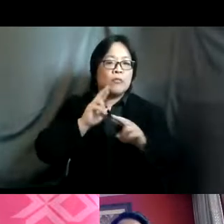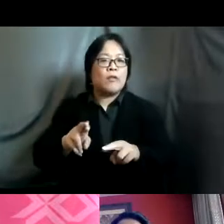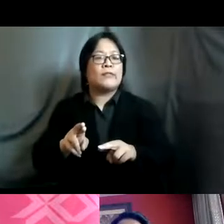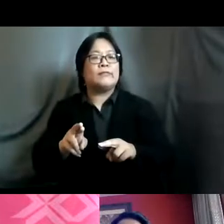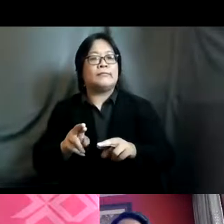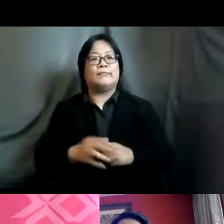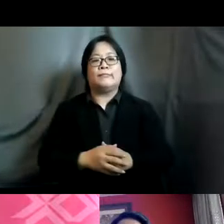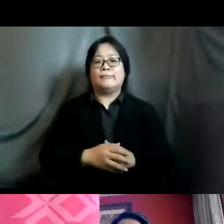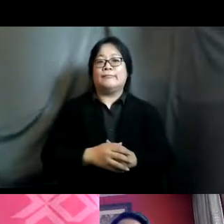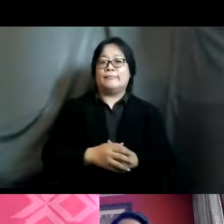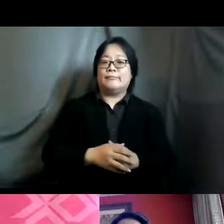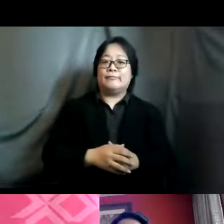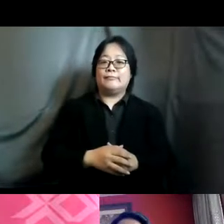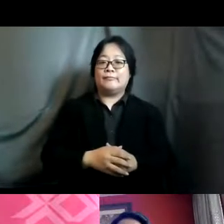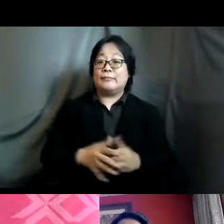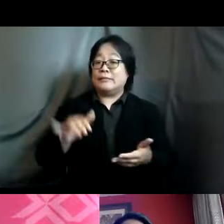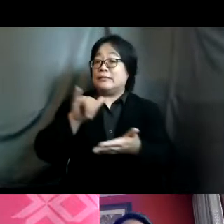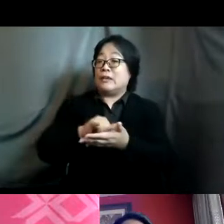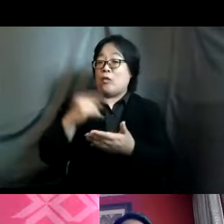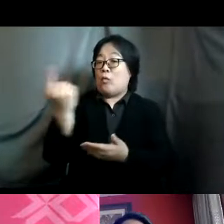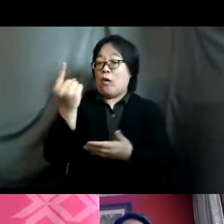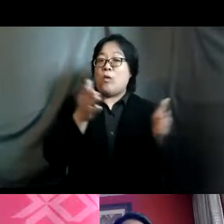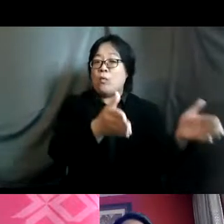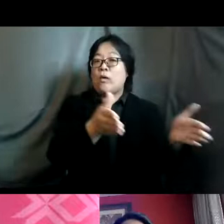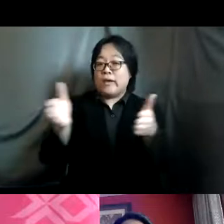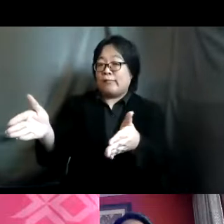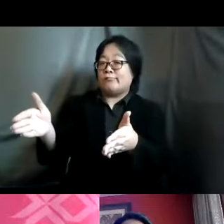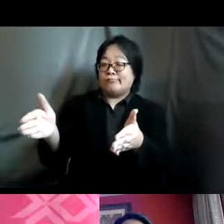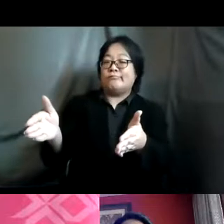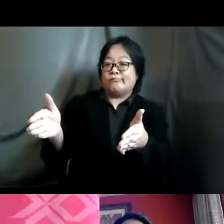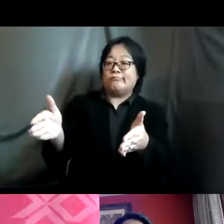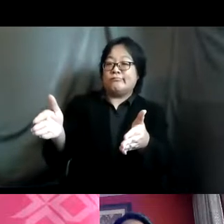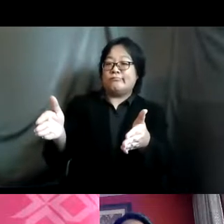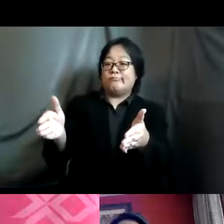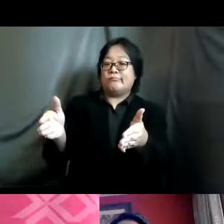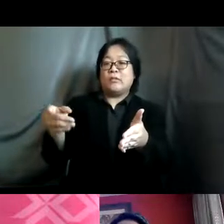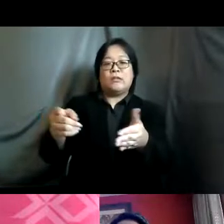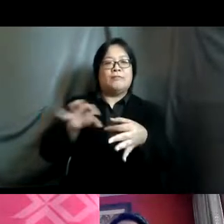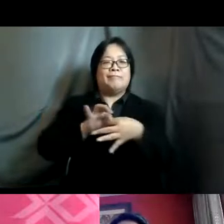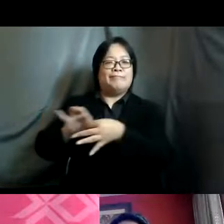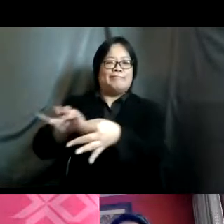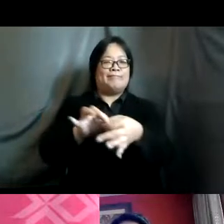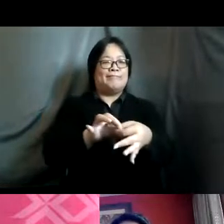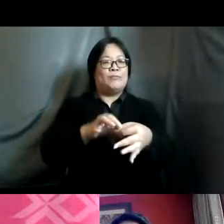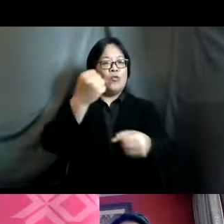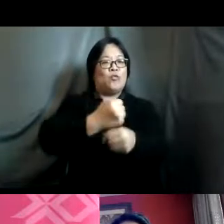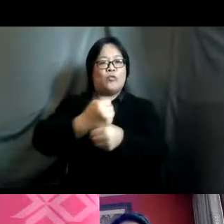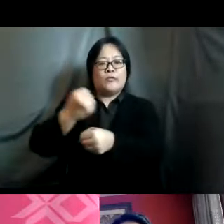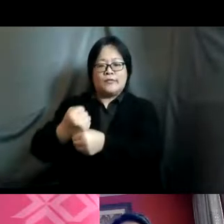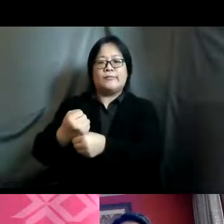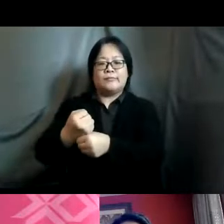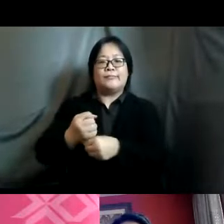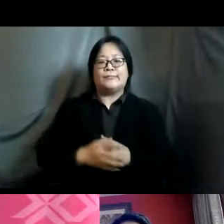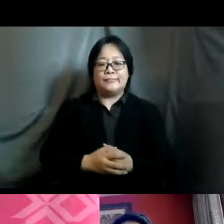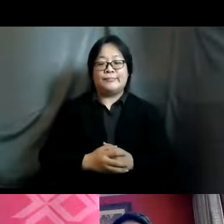so that uh that would be one way where we could see that there's a coordinated effort and um in in doing this